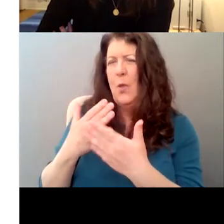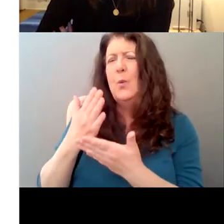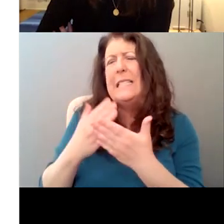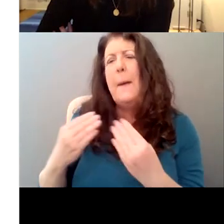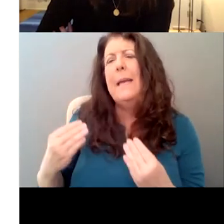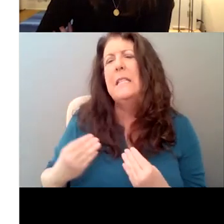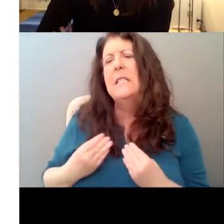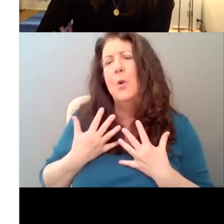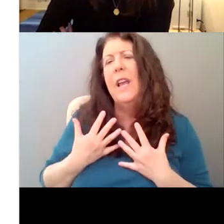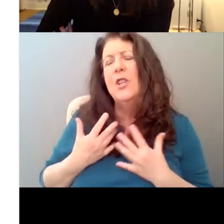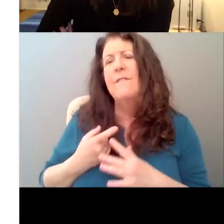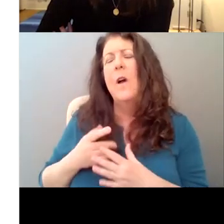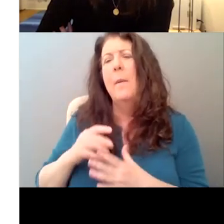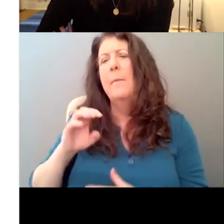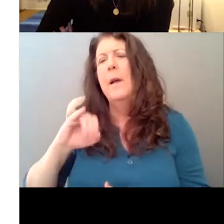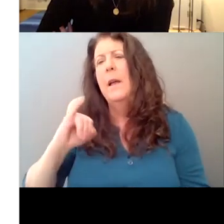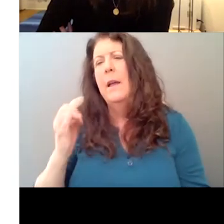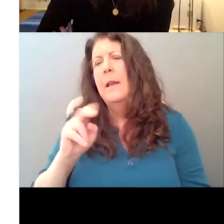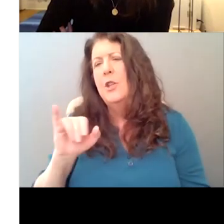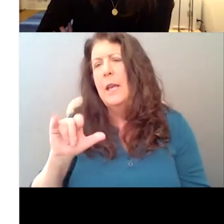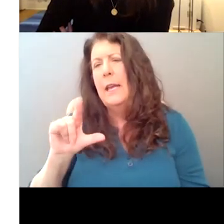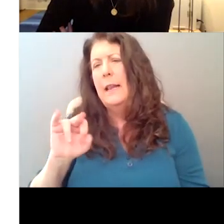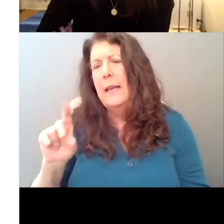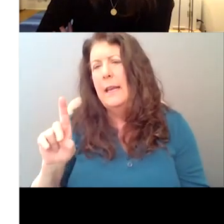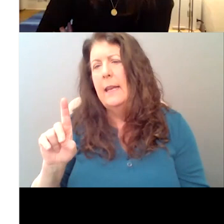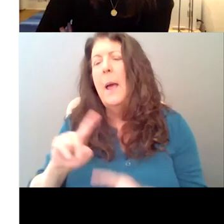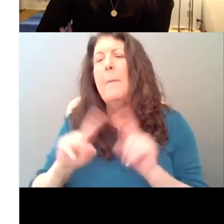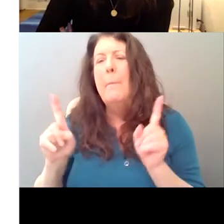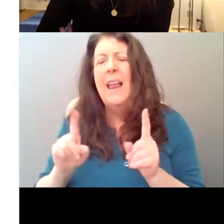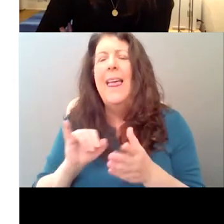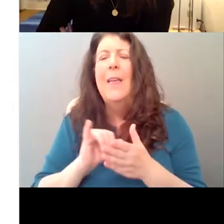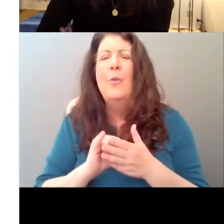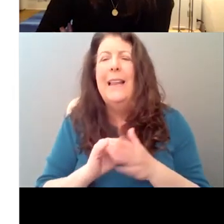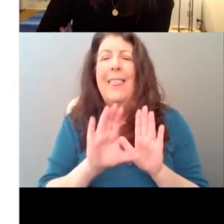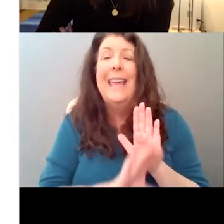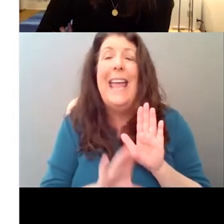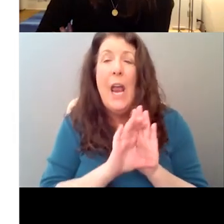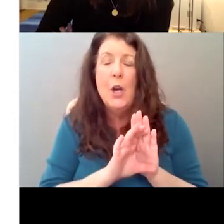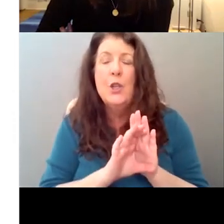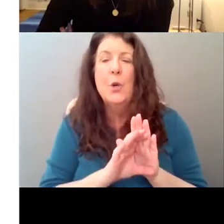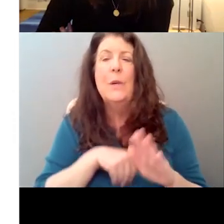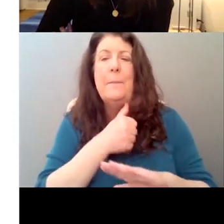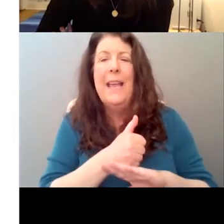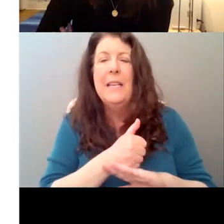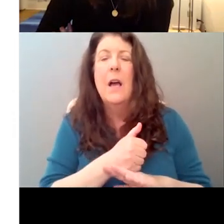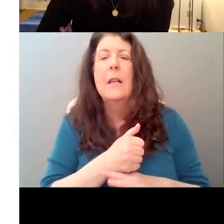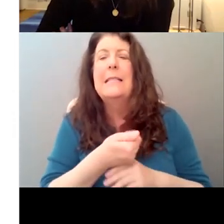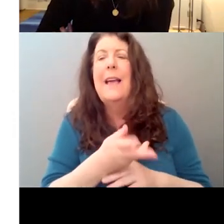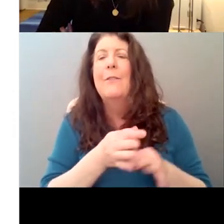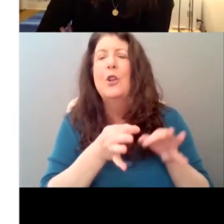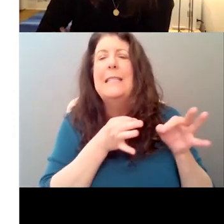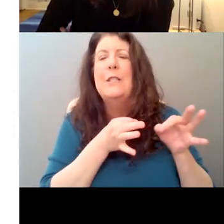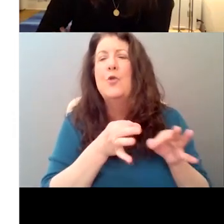was based on a couple different examples of opera stars that we found in this book about the history of the American opera, none of whom were named